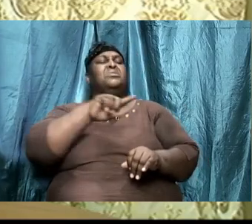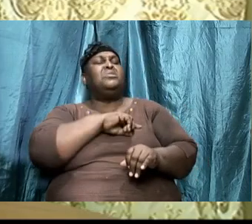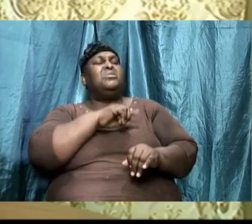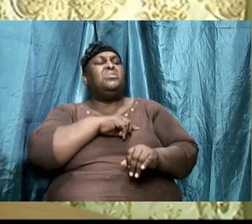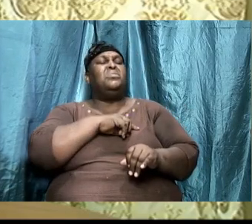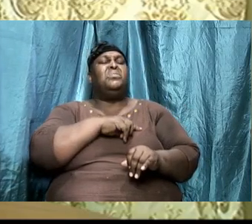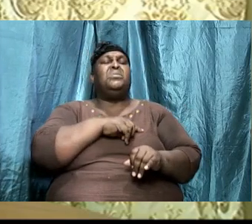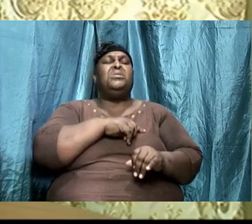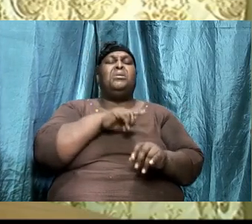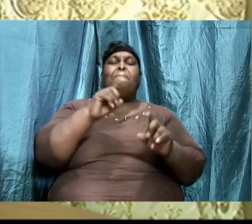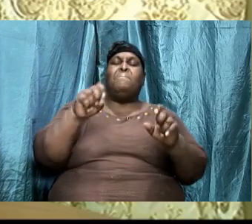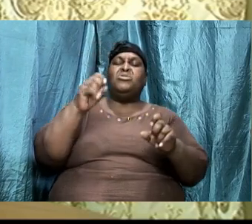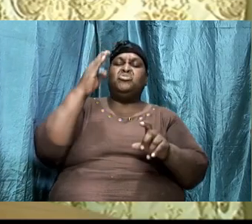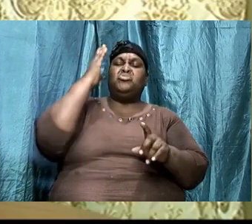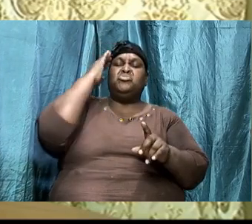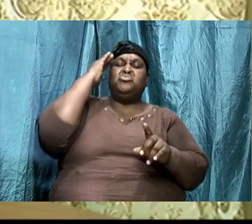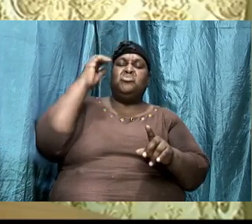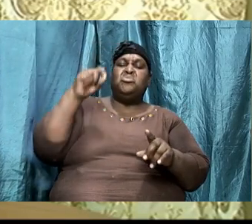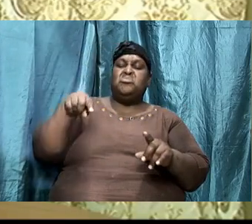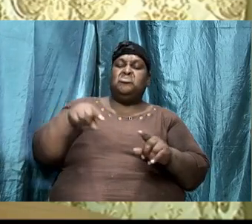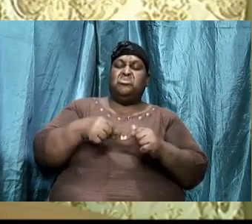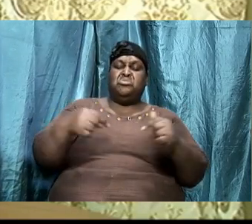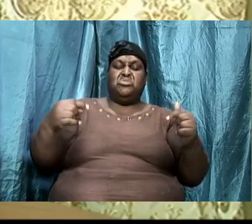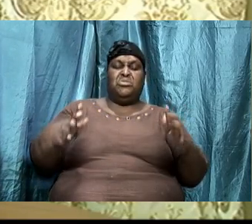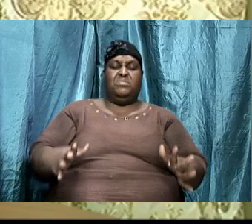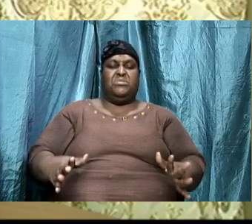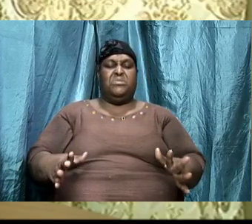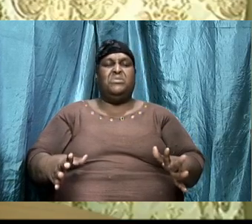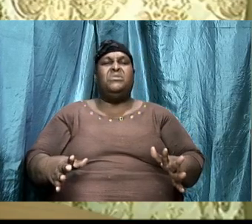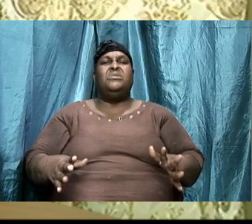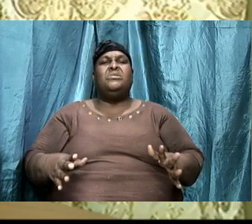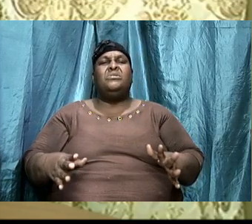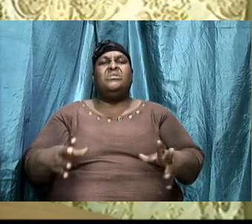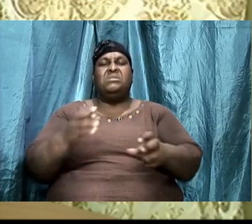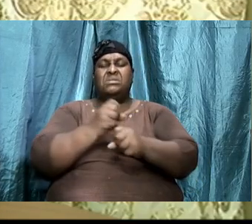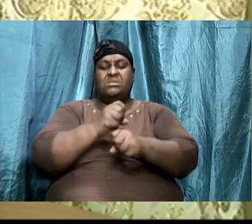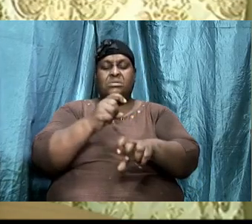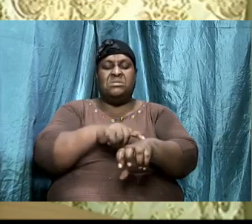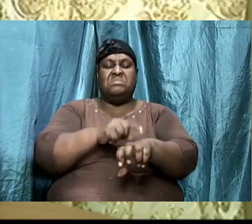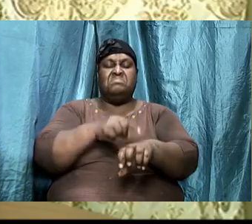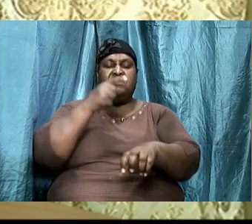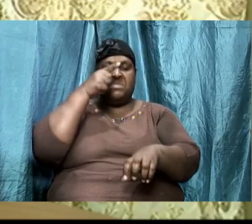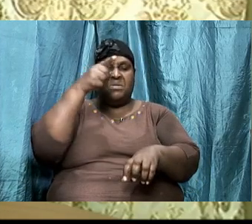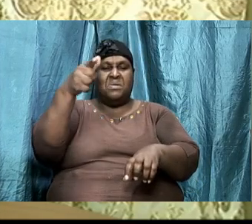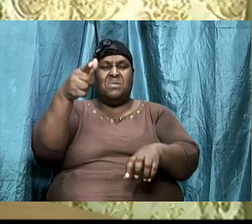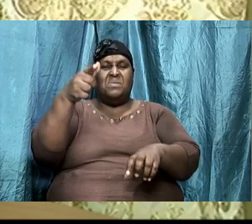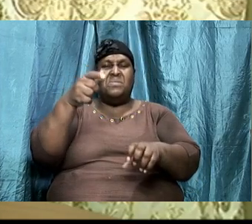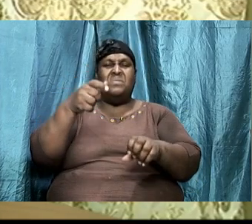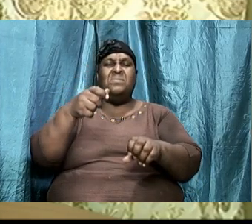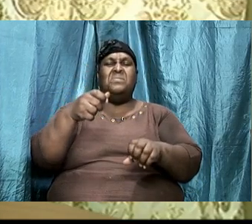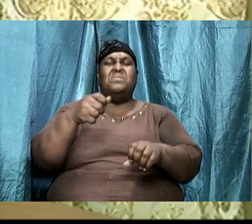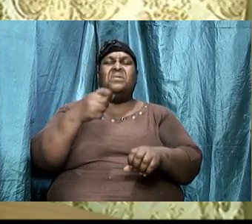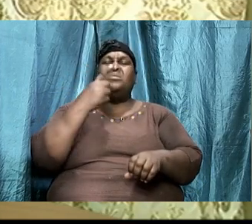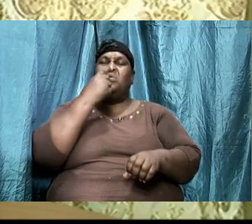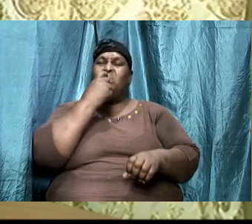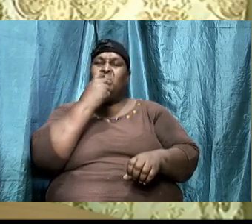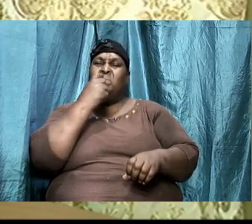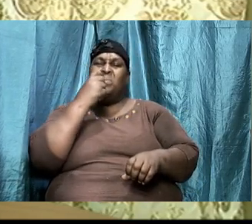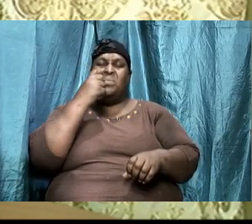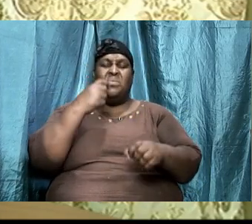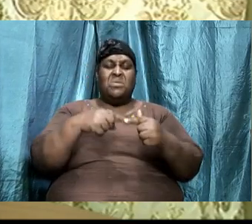to know this enemy. So, we are going to take some time and we are going to look at this enemy. Look at who the enemy is.